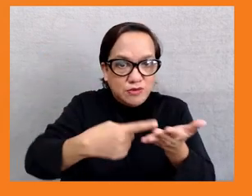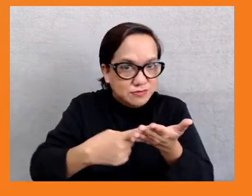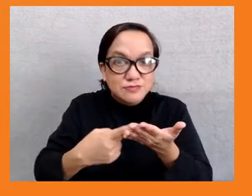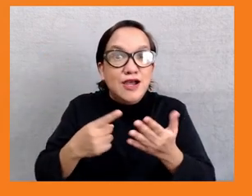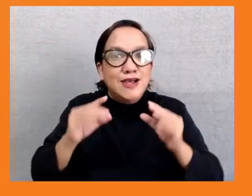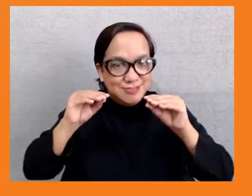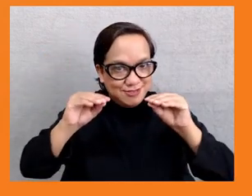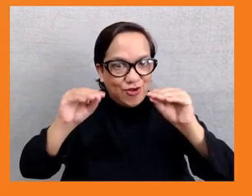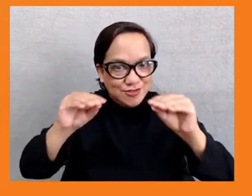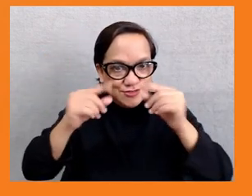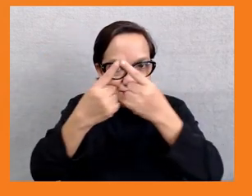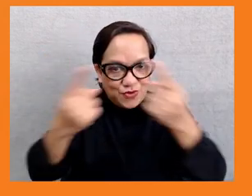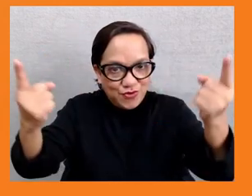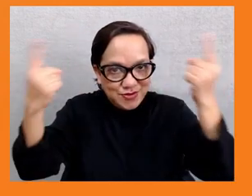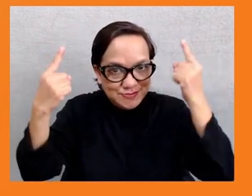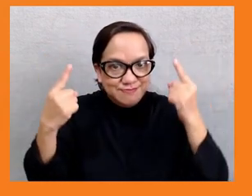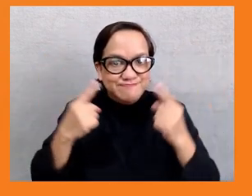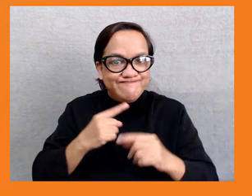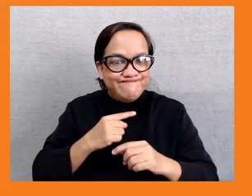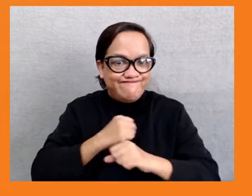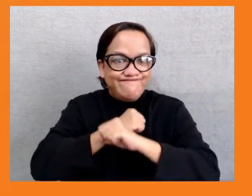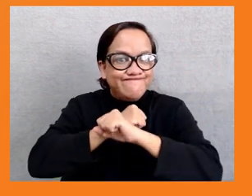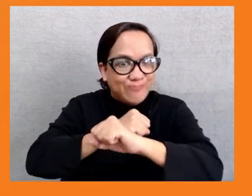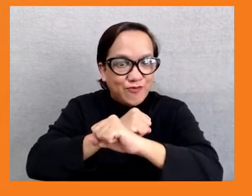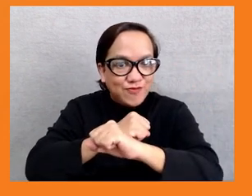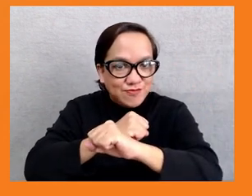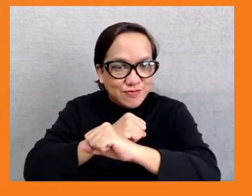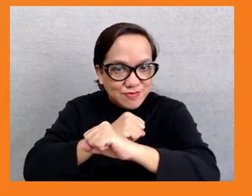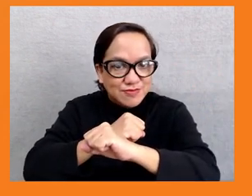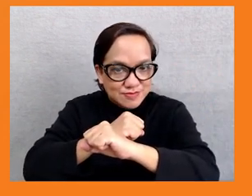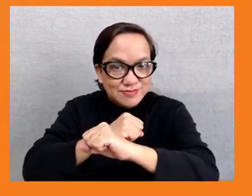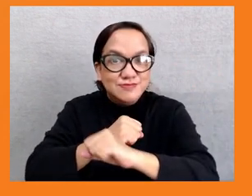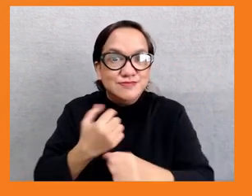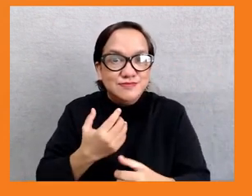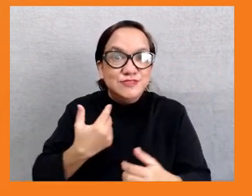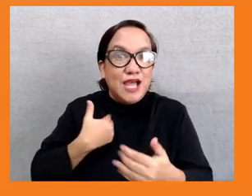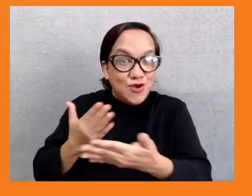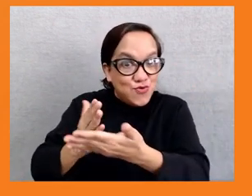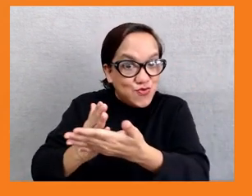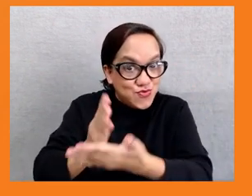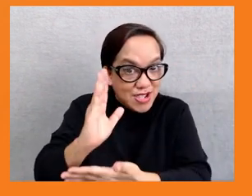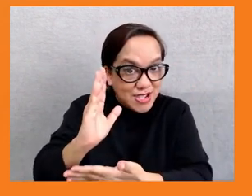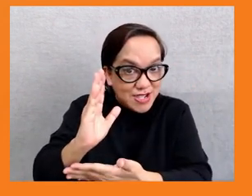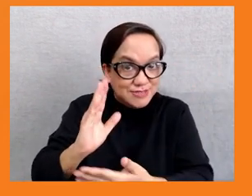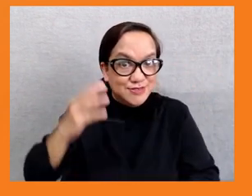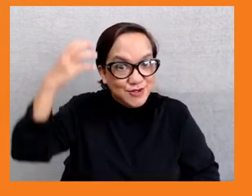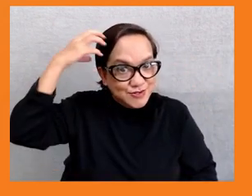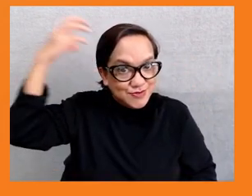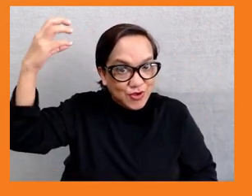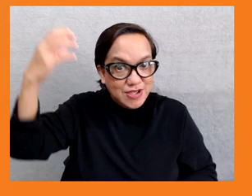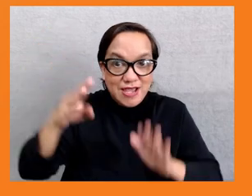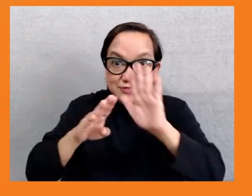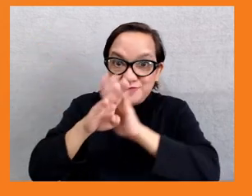taxation, and labor rights, especially for women. Development Finance International and Oxfam International